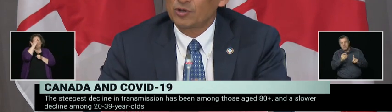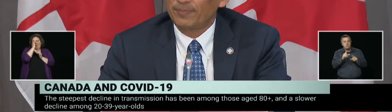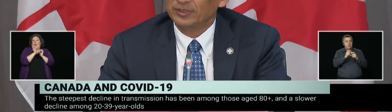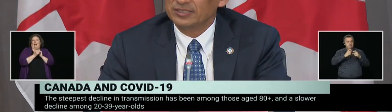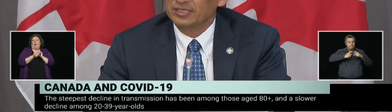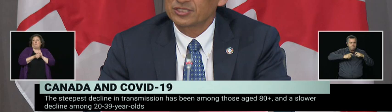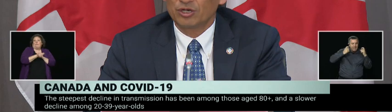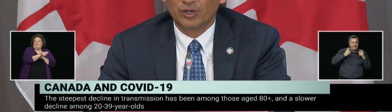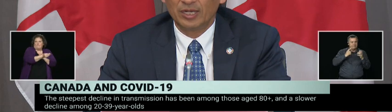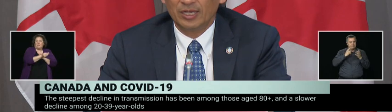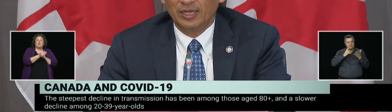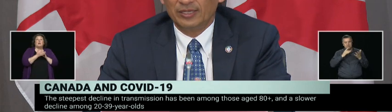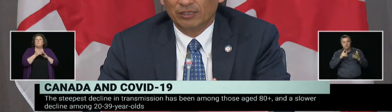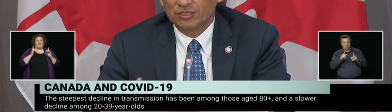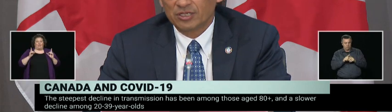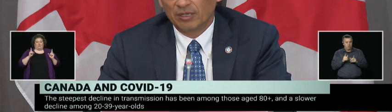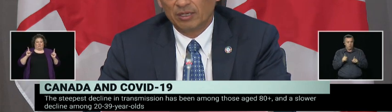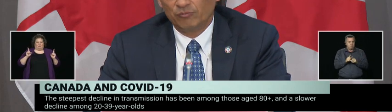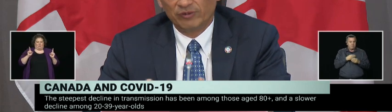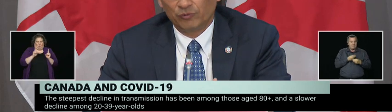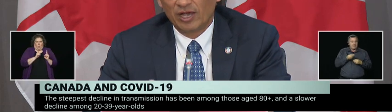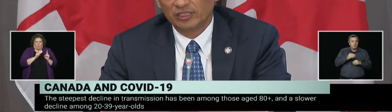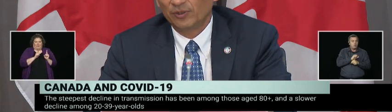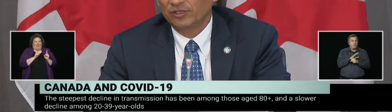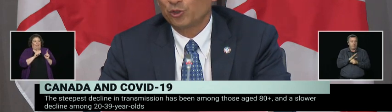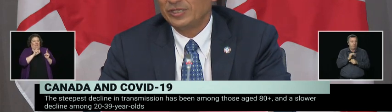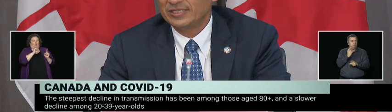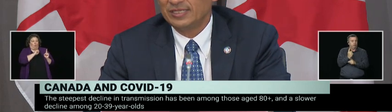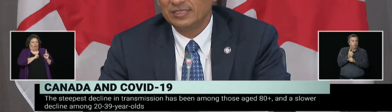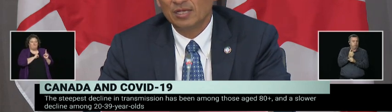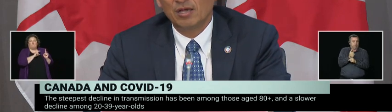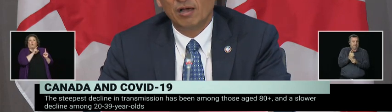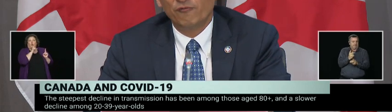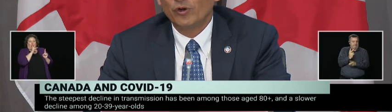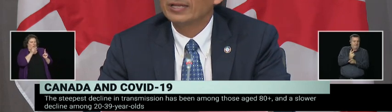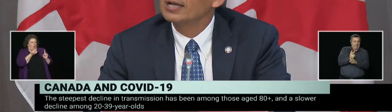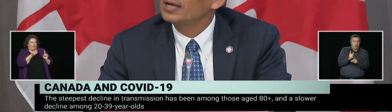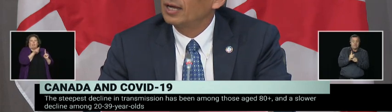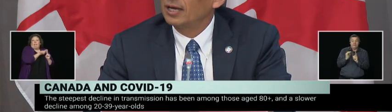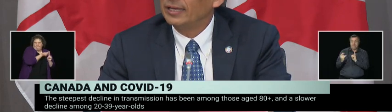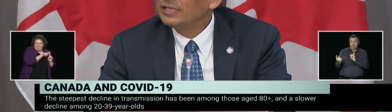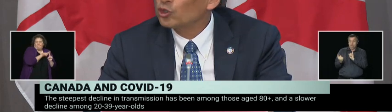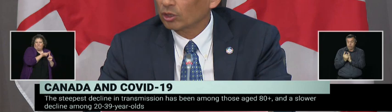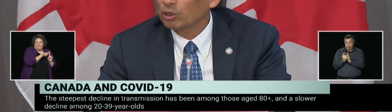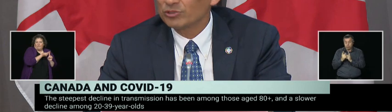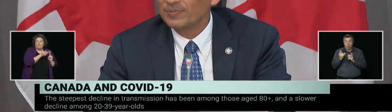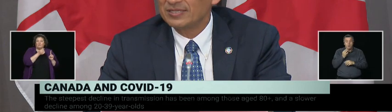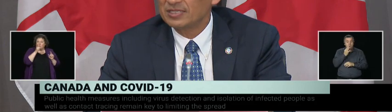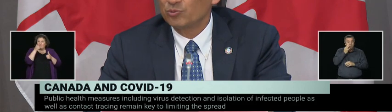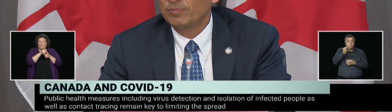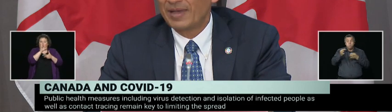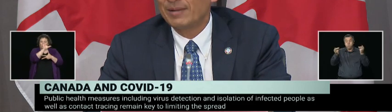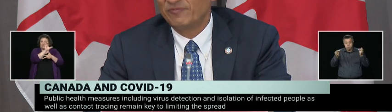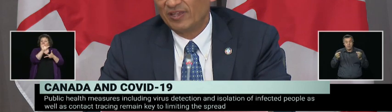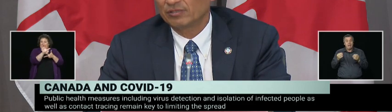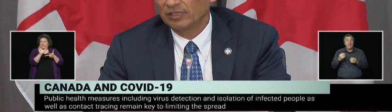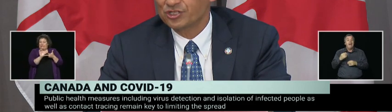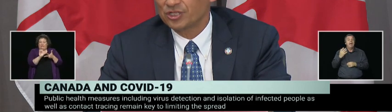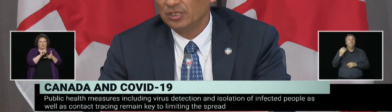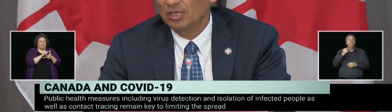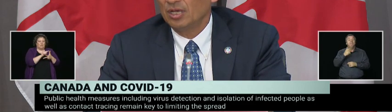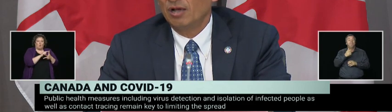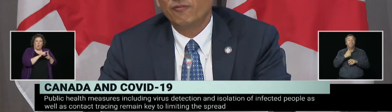and droplets. And so in English, we've talked about the three Cs, avoid indoor closed spaces with bad